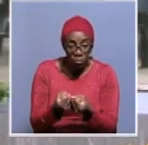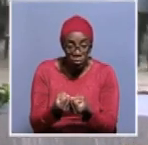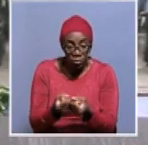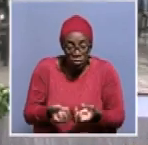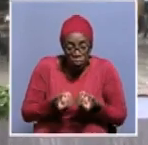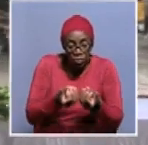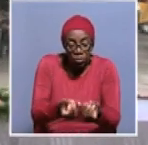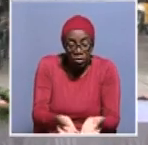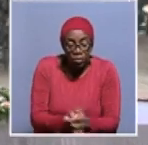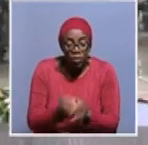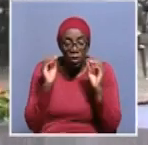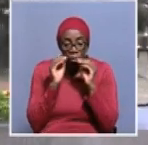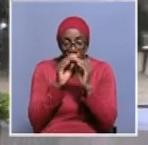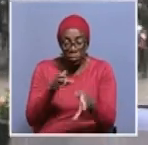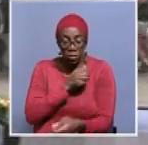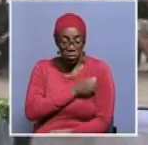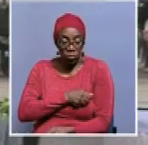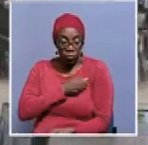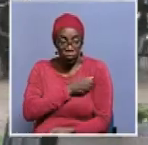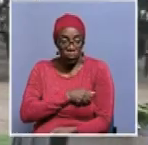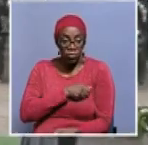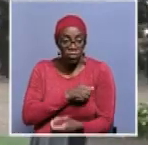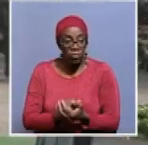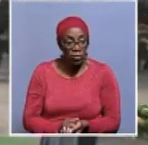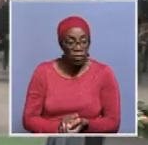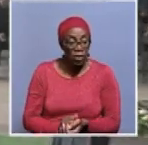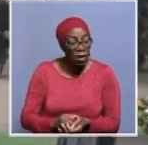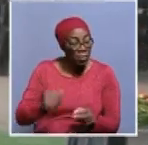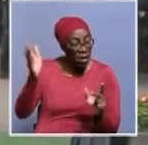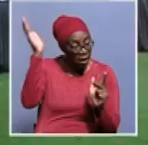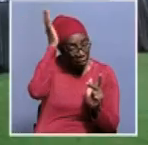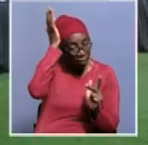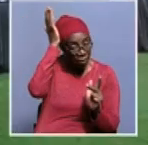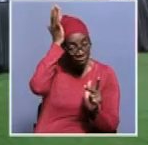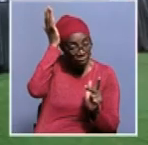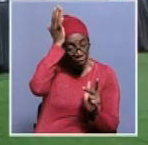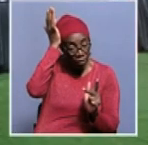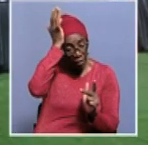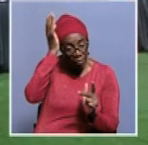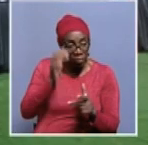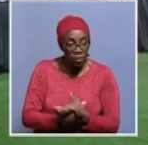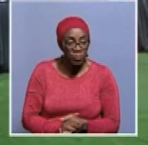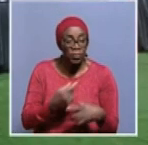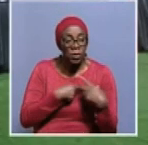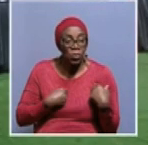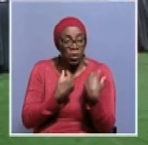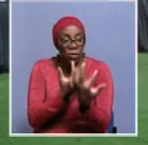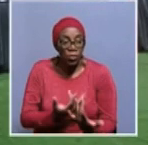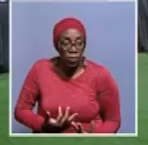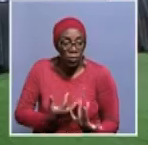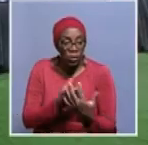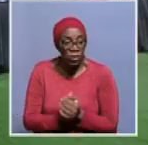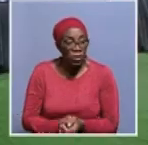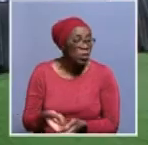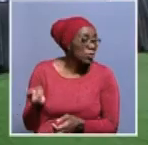notable is chinchimane kuta vukalo kuta we are still waiting to hear from other traditional